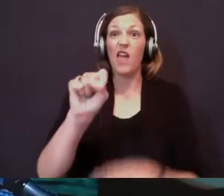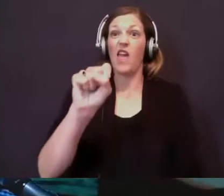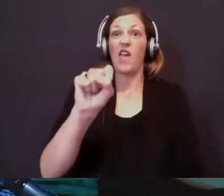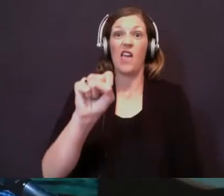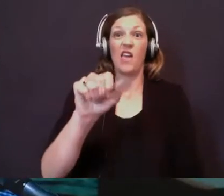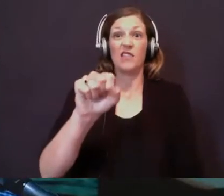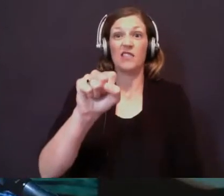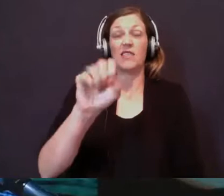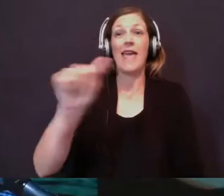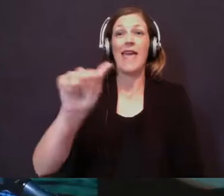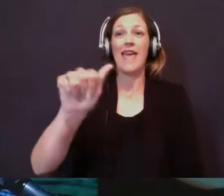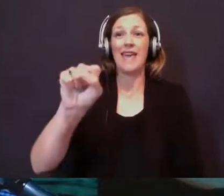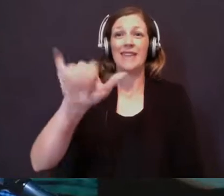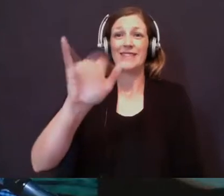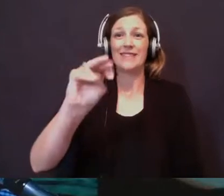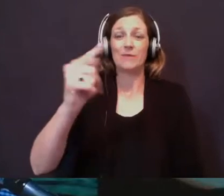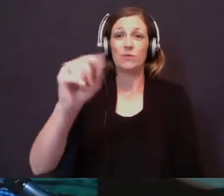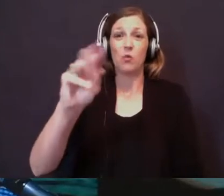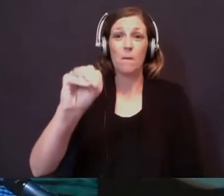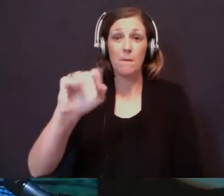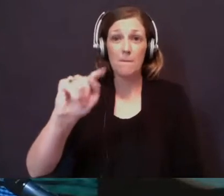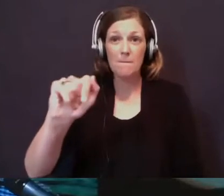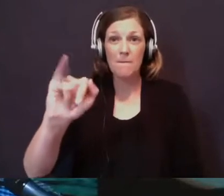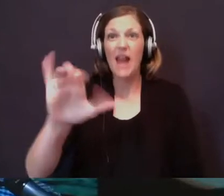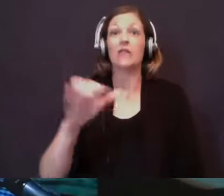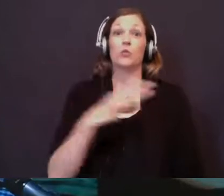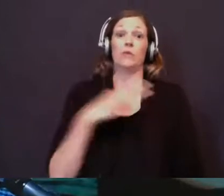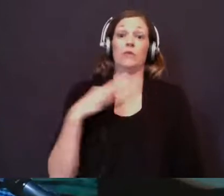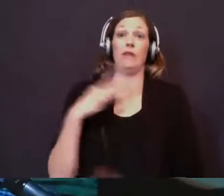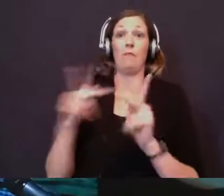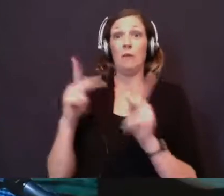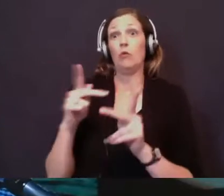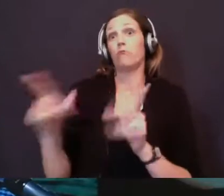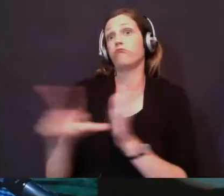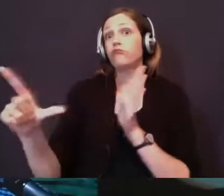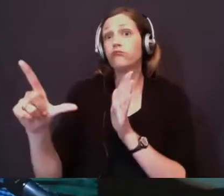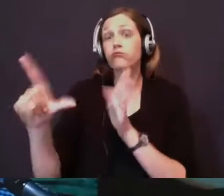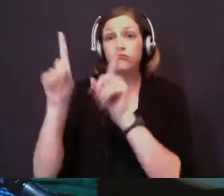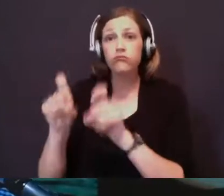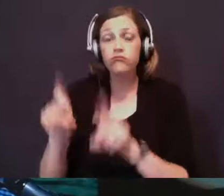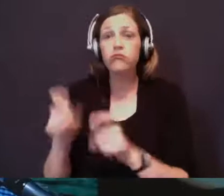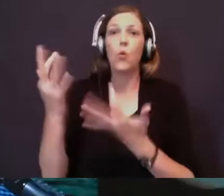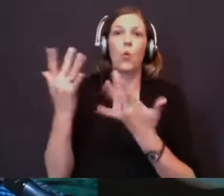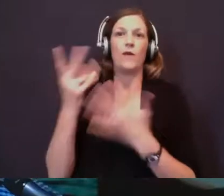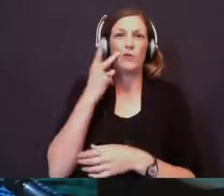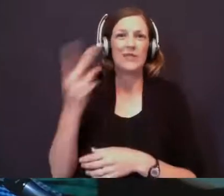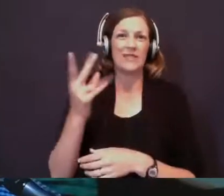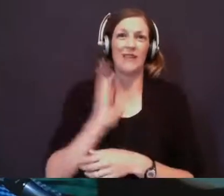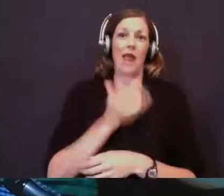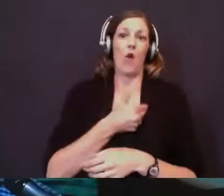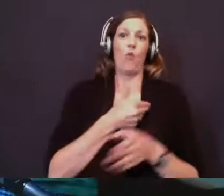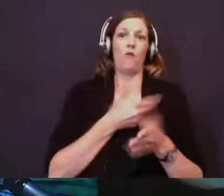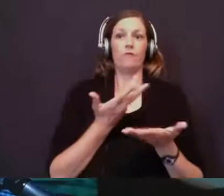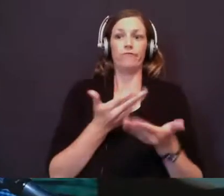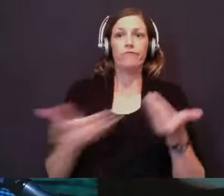they're the staff people who were in contact with them. They're immediately being tested and we're waiting the results of that to know what our further plan of